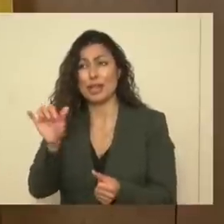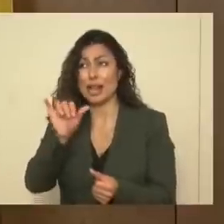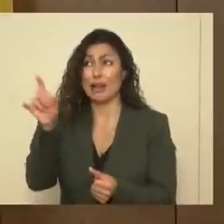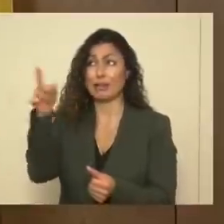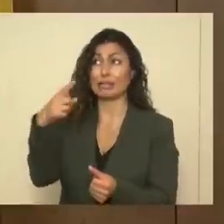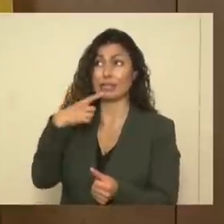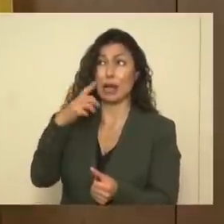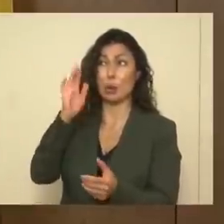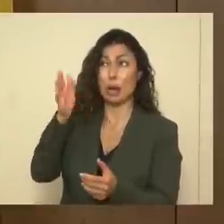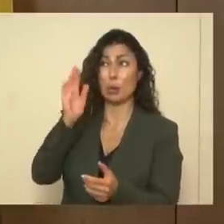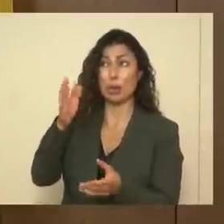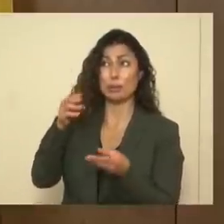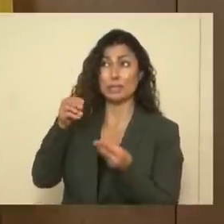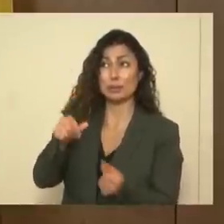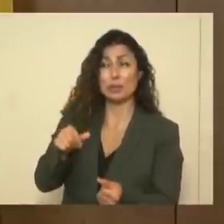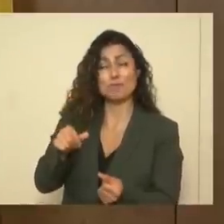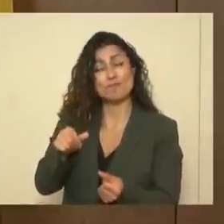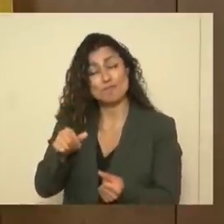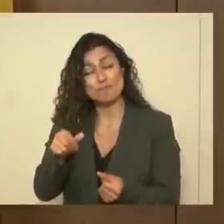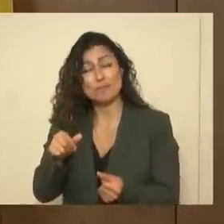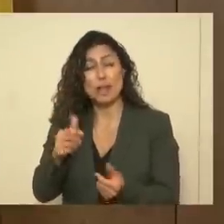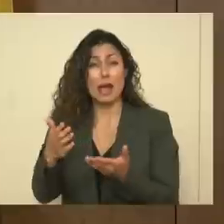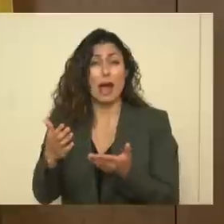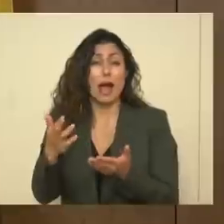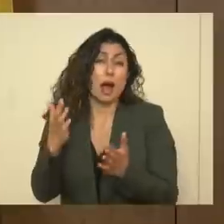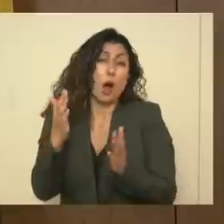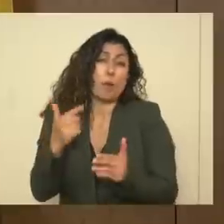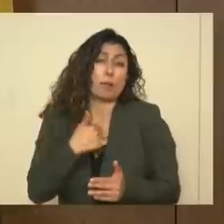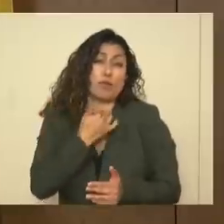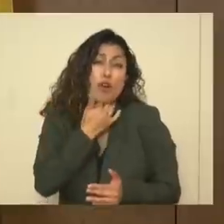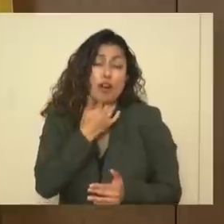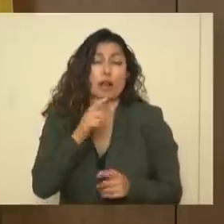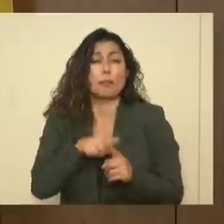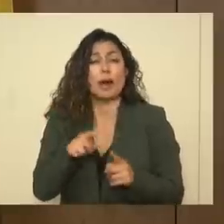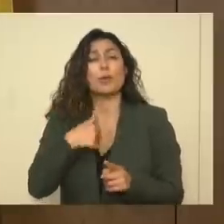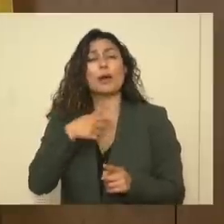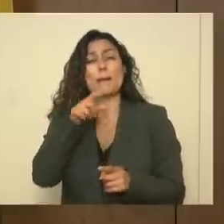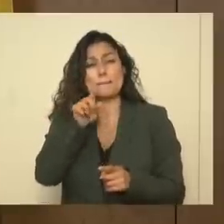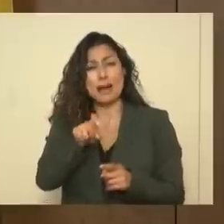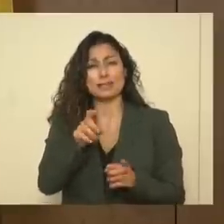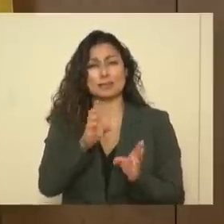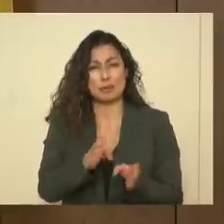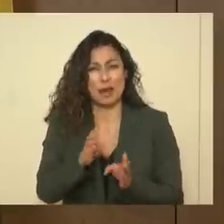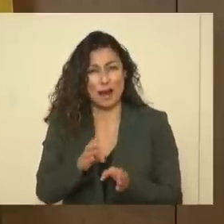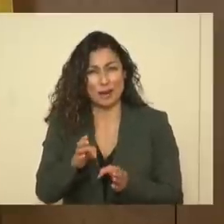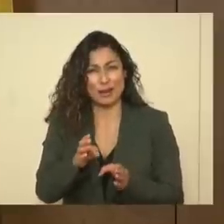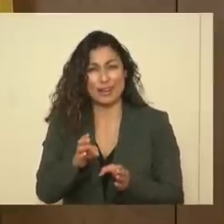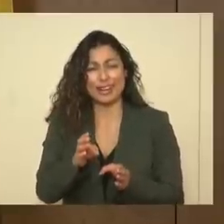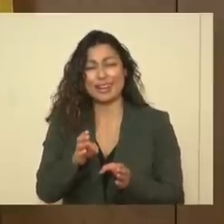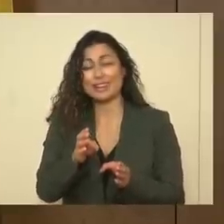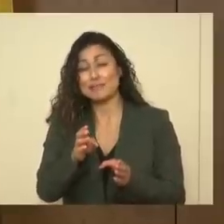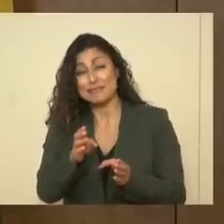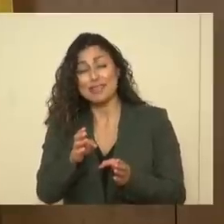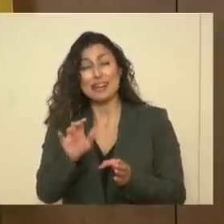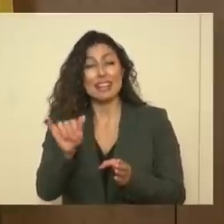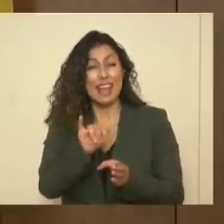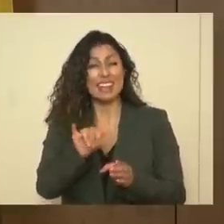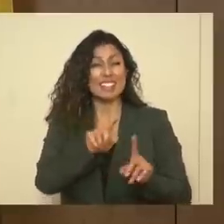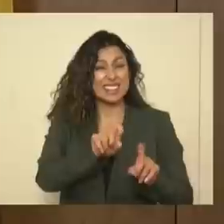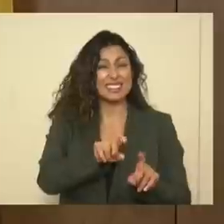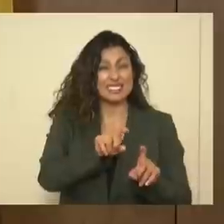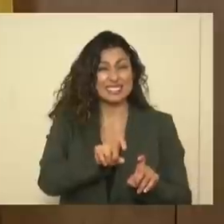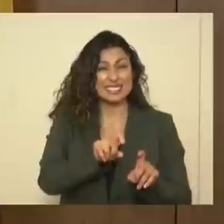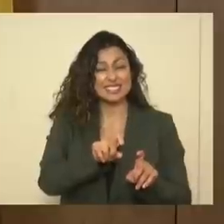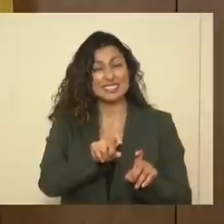indicated it will. And I hope I'm wrong, but we have to prepare that it will be like testing, and